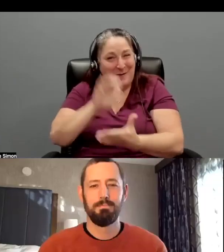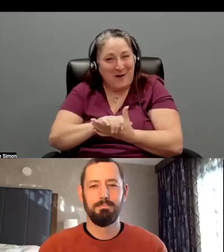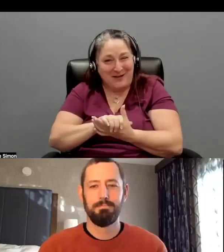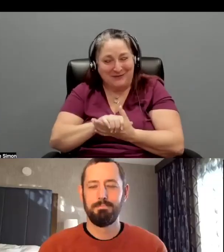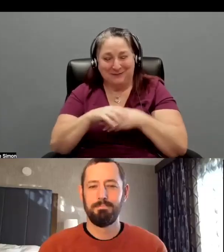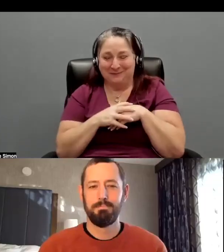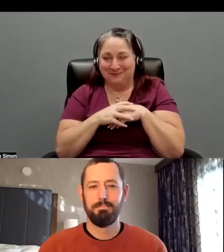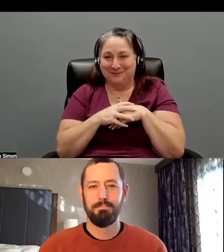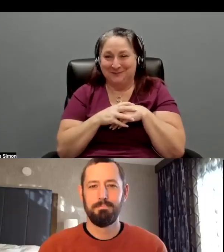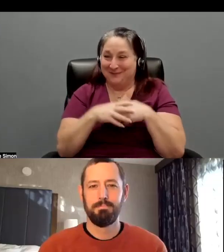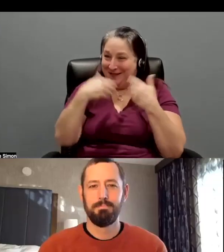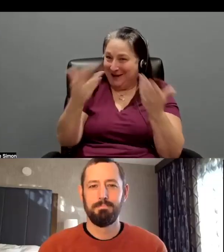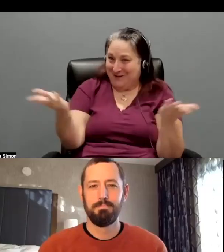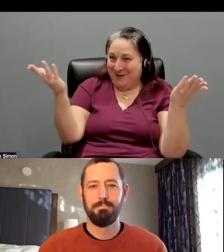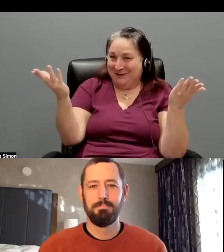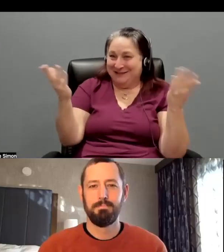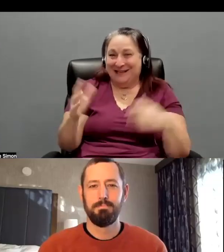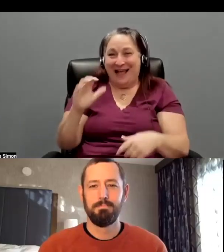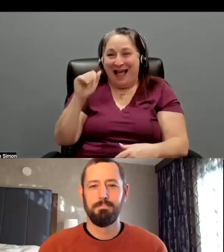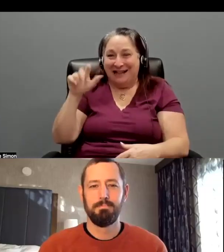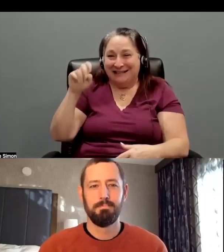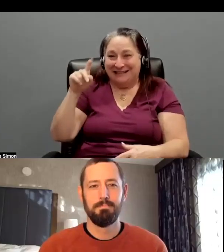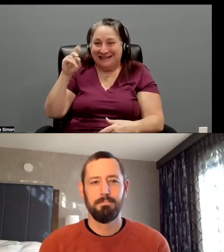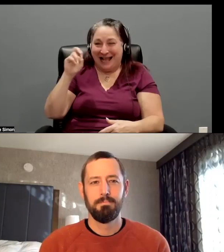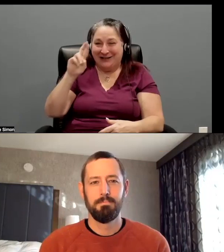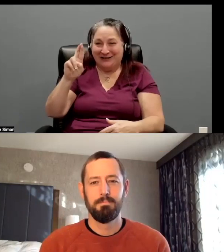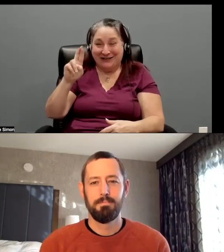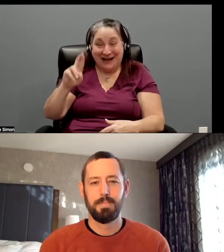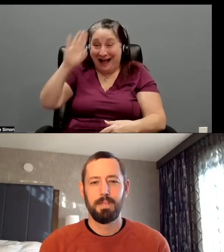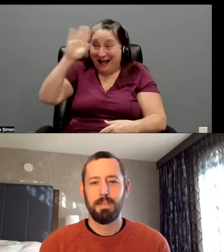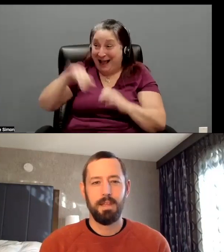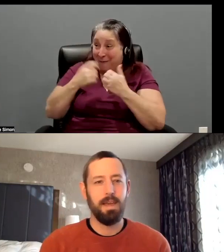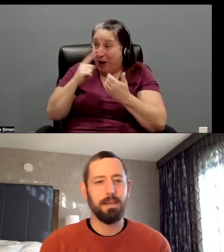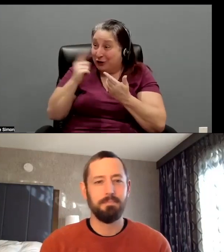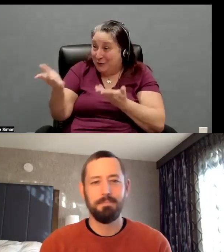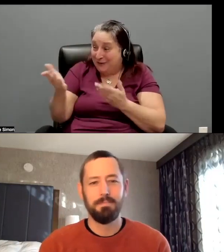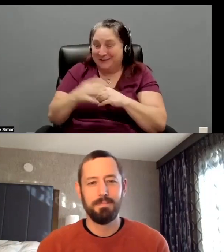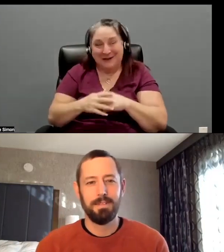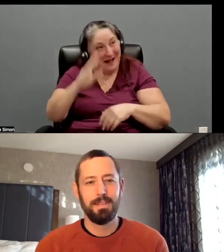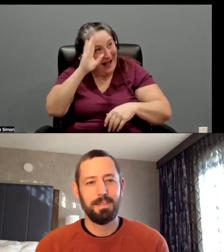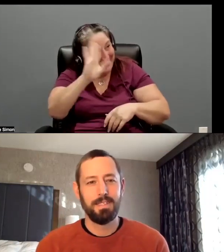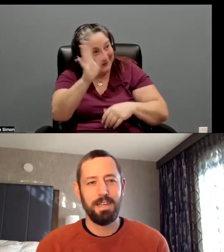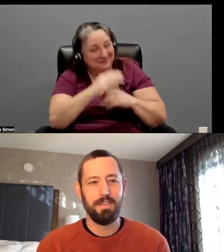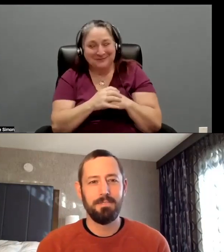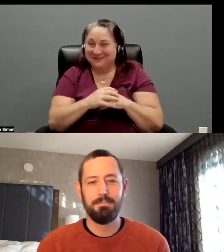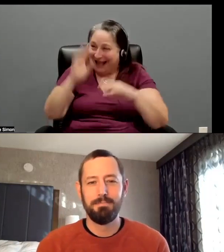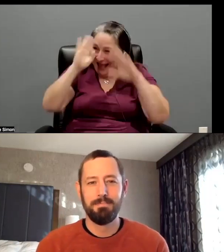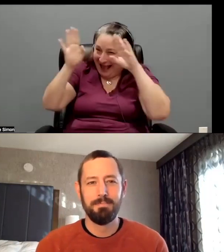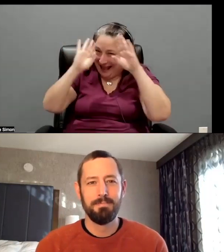There we go, Alexander. Hey, how are you? Hey. Hey.